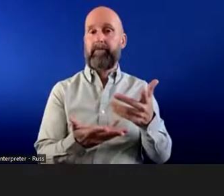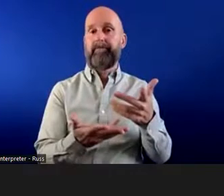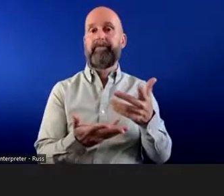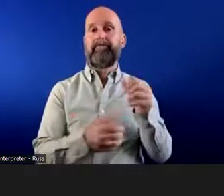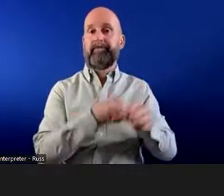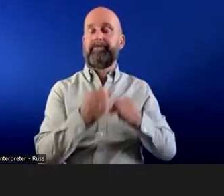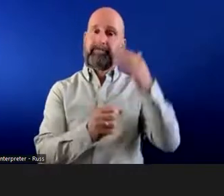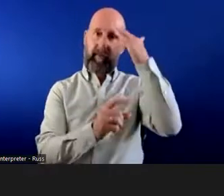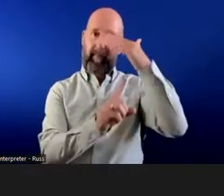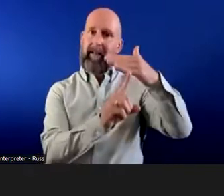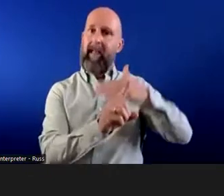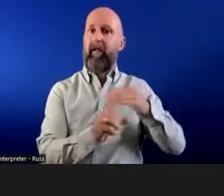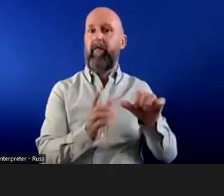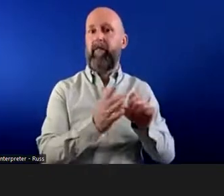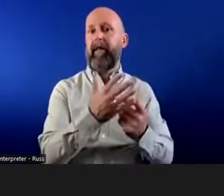health conditions.